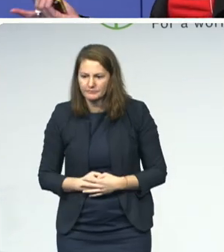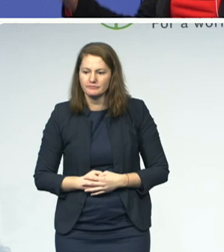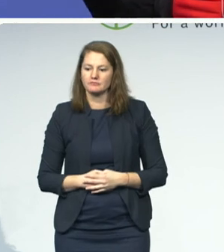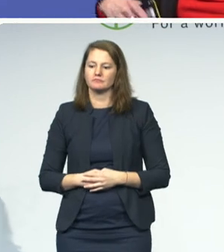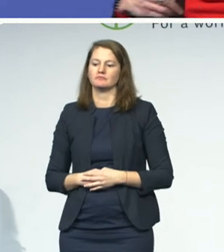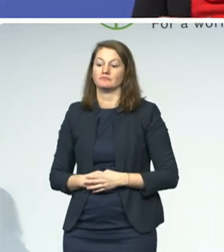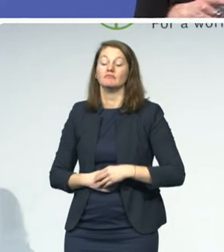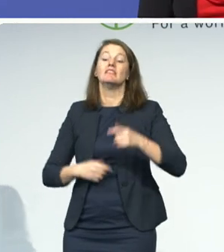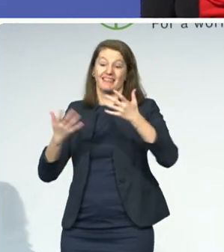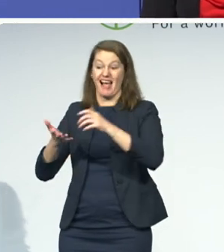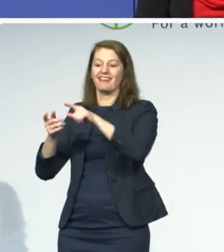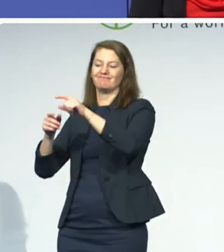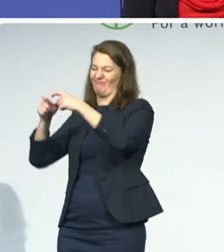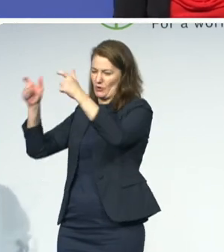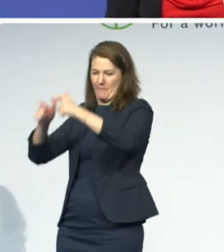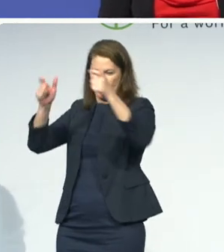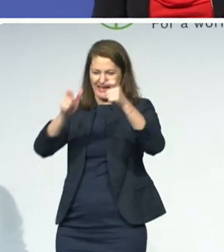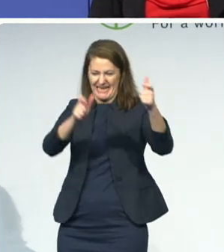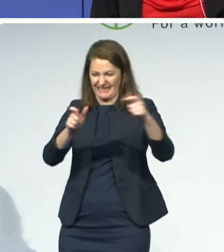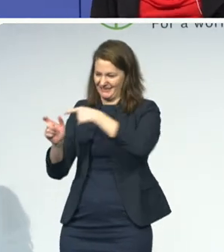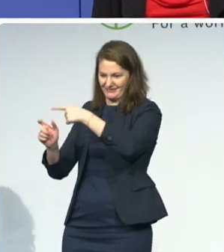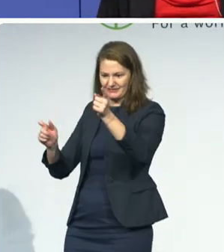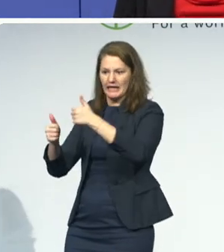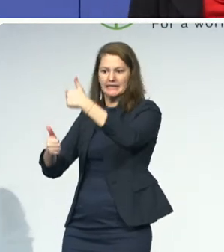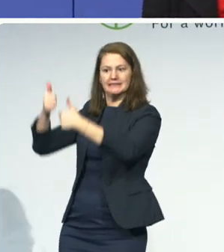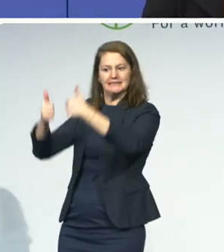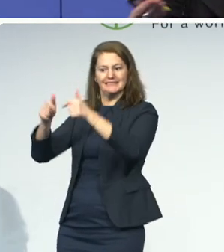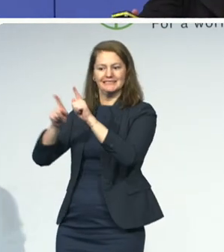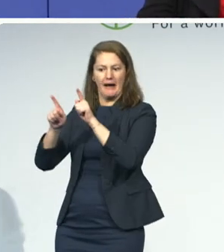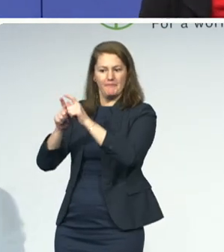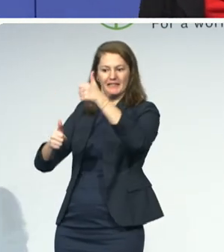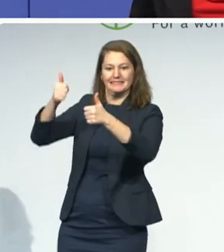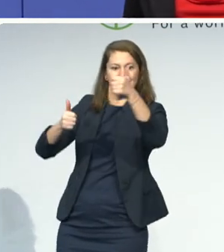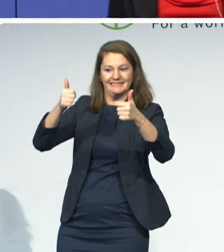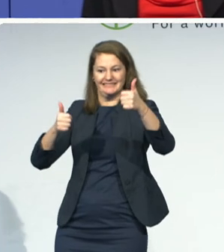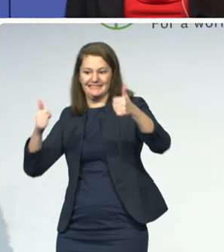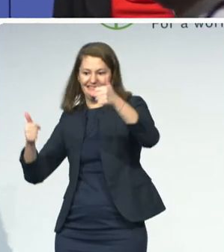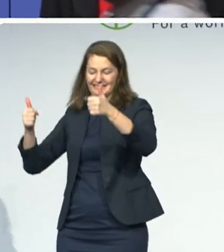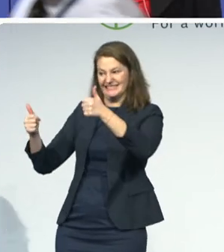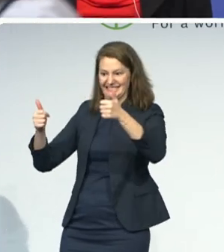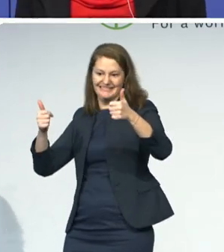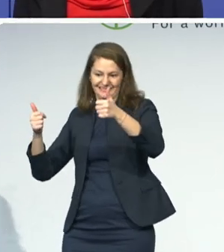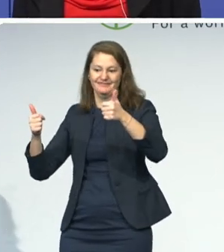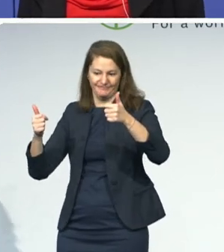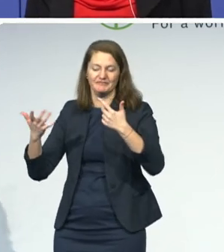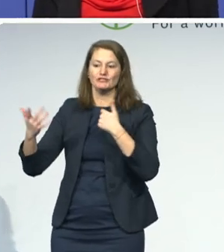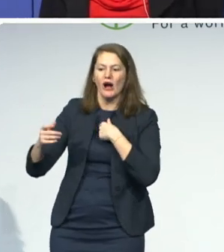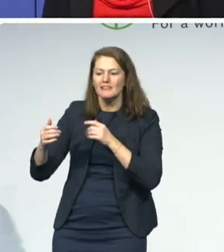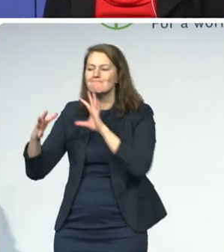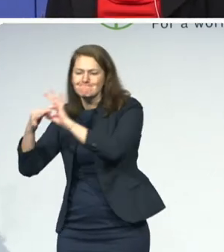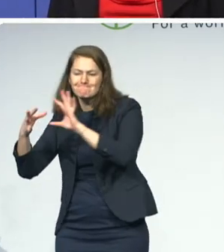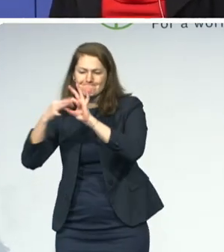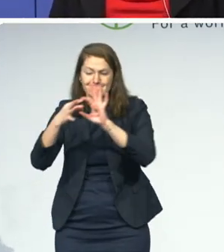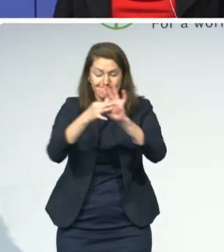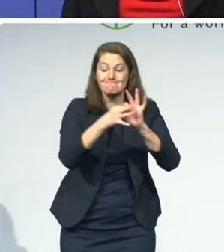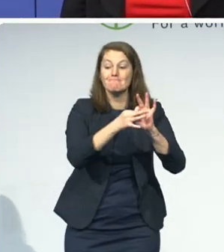around who can be more accessible. So, at the CSUN conference coming up next month in California, actually, there will be, I think,